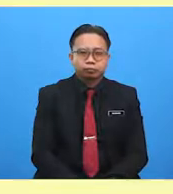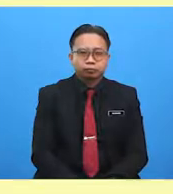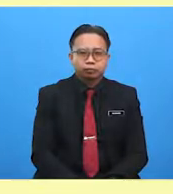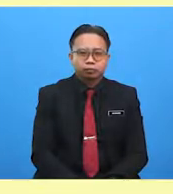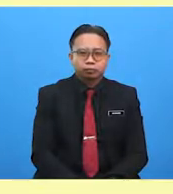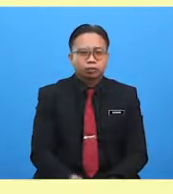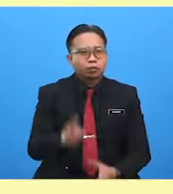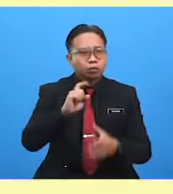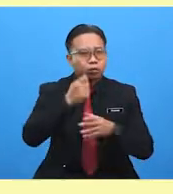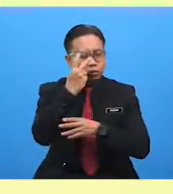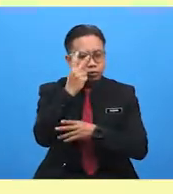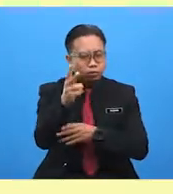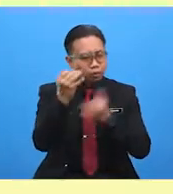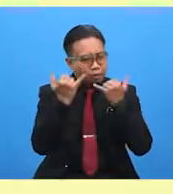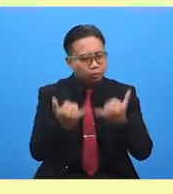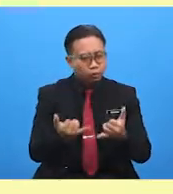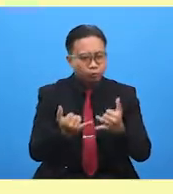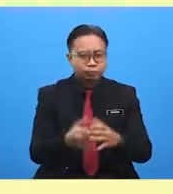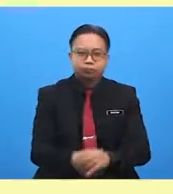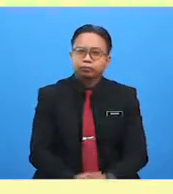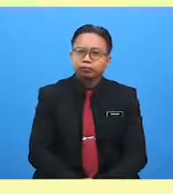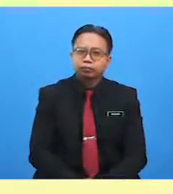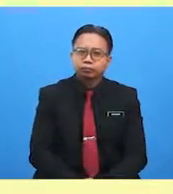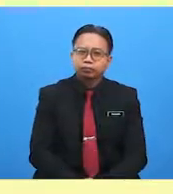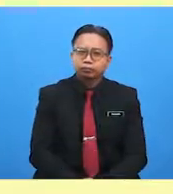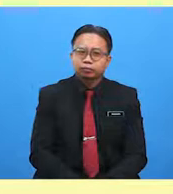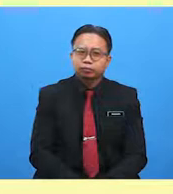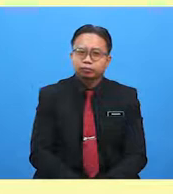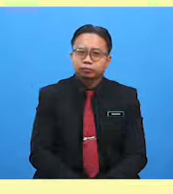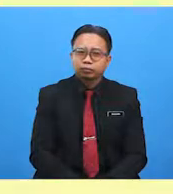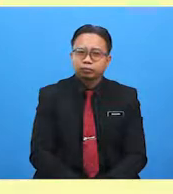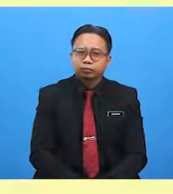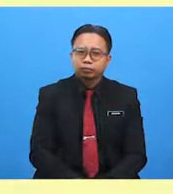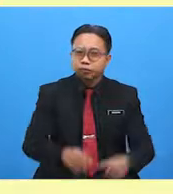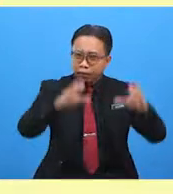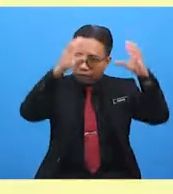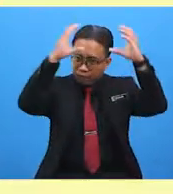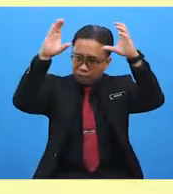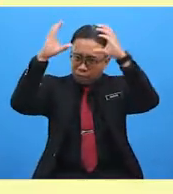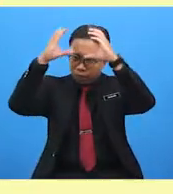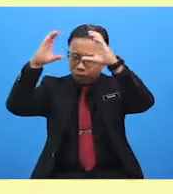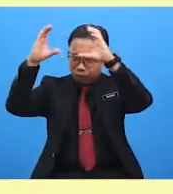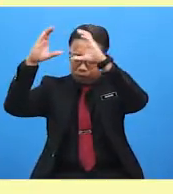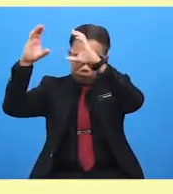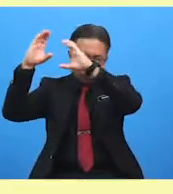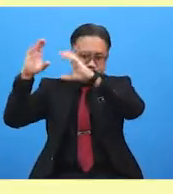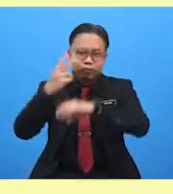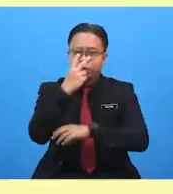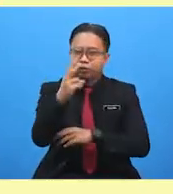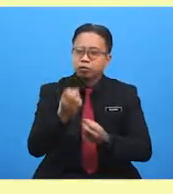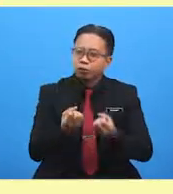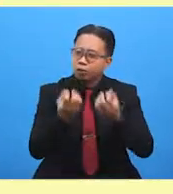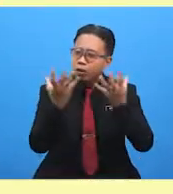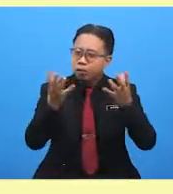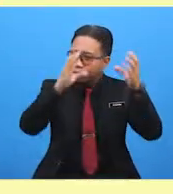What do you see now? Ah, there are clouds. When we see many